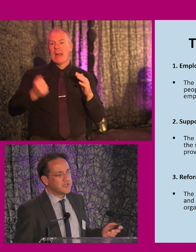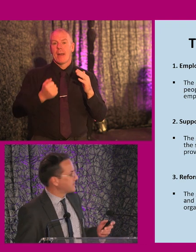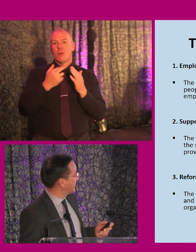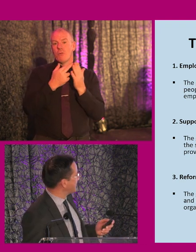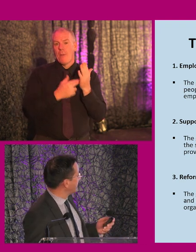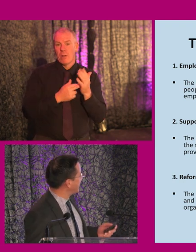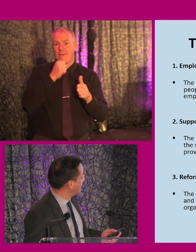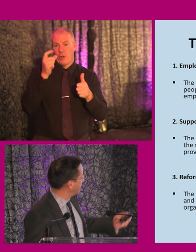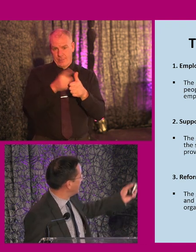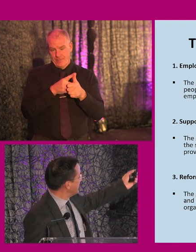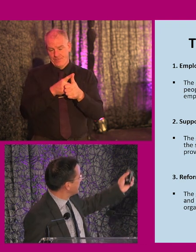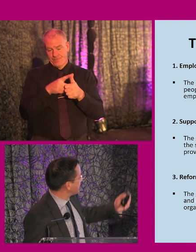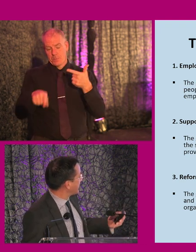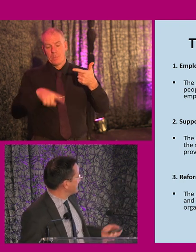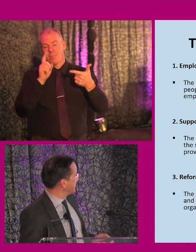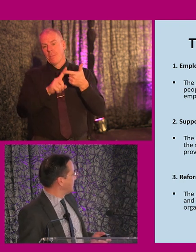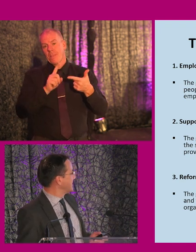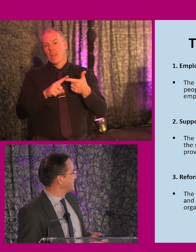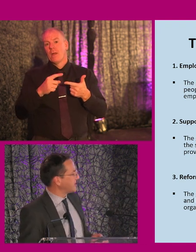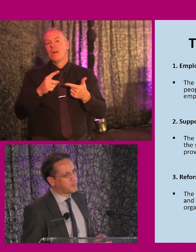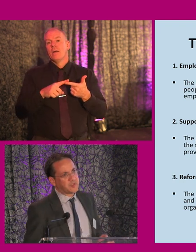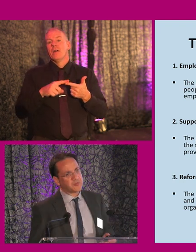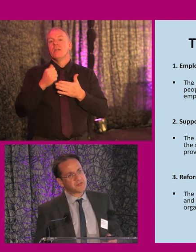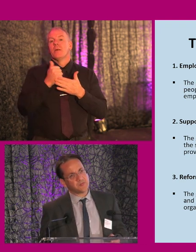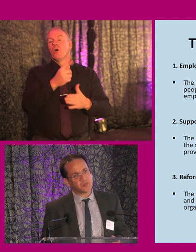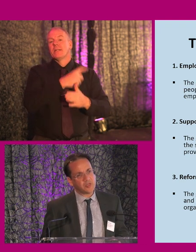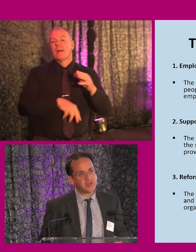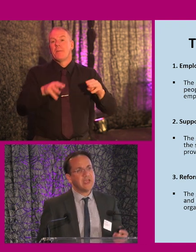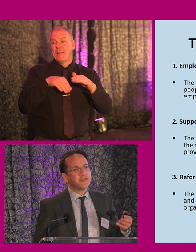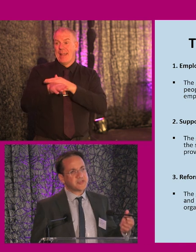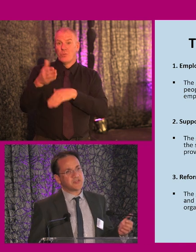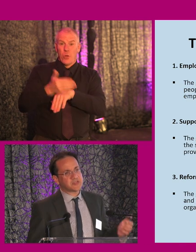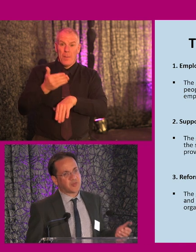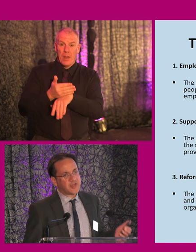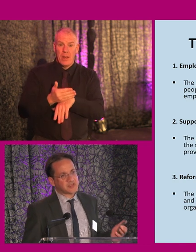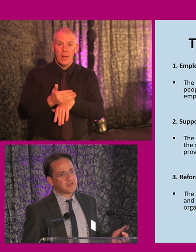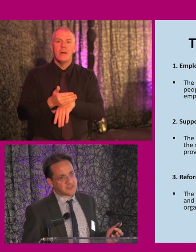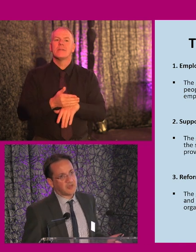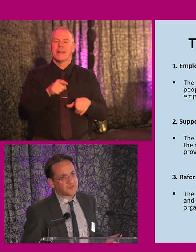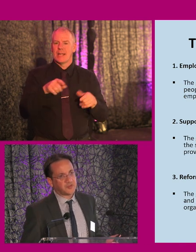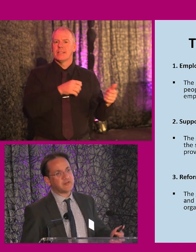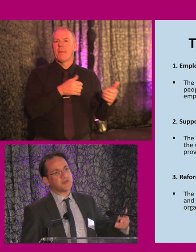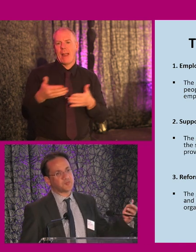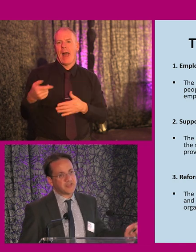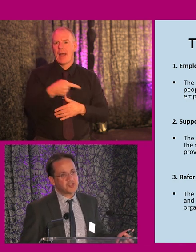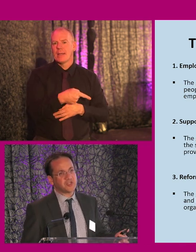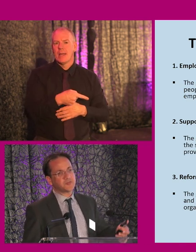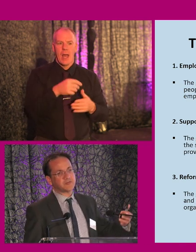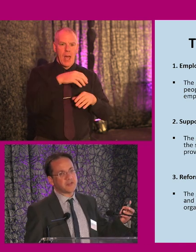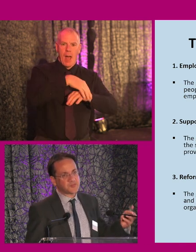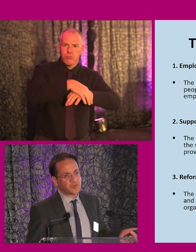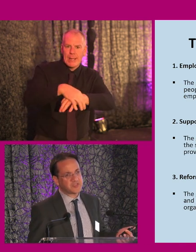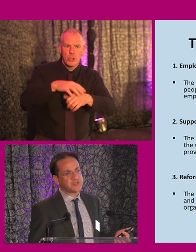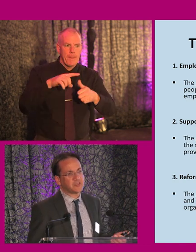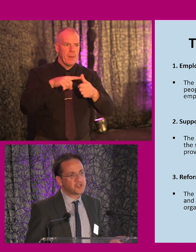is the first thing we call for. The second, supporting disabled people into employment. This is supply-side stuff around apprenticeships,